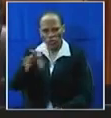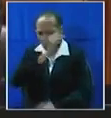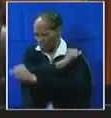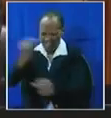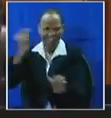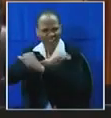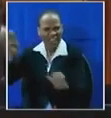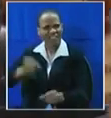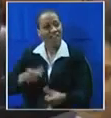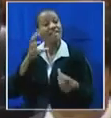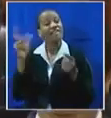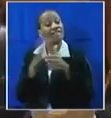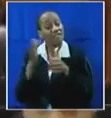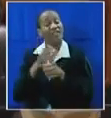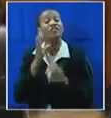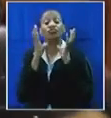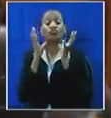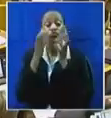must withdraw first.